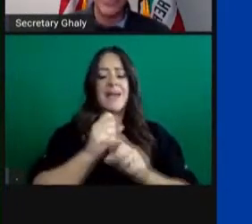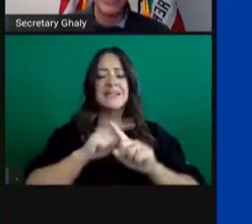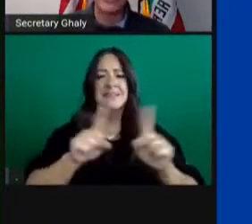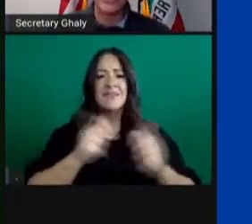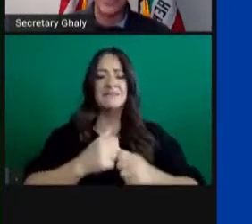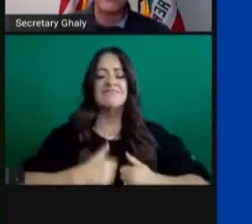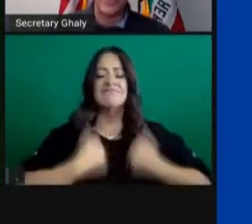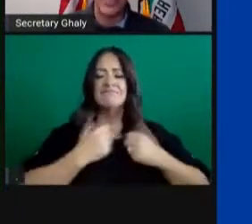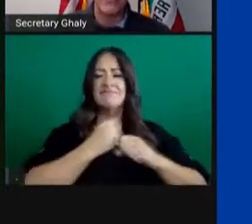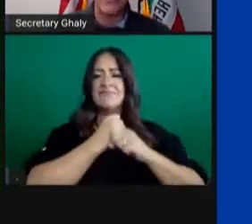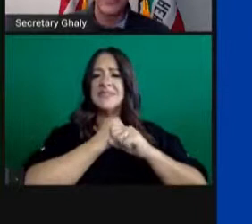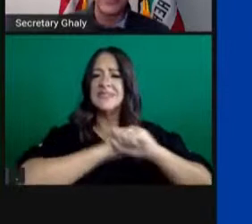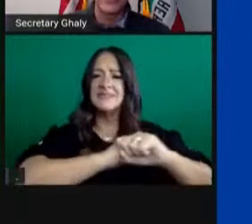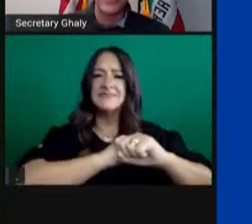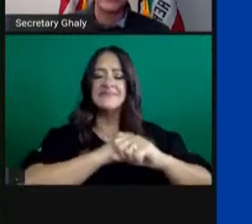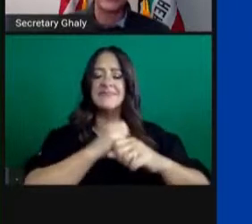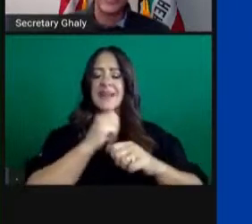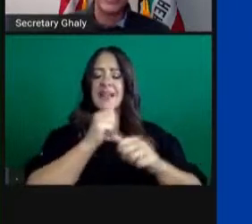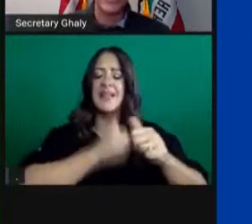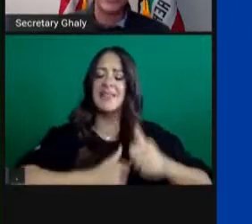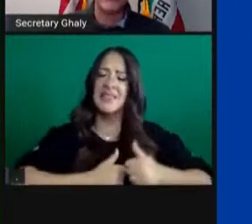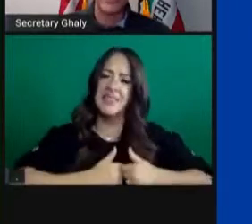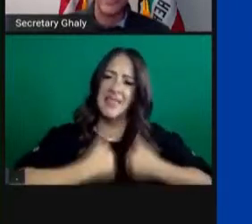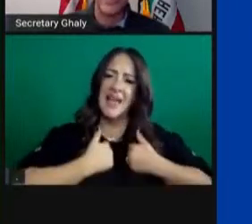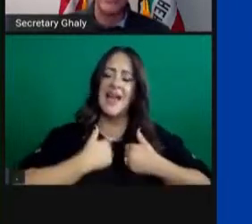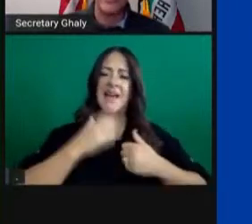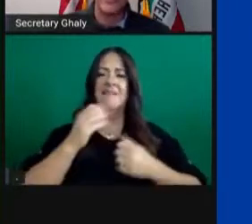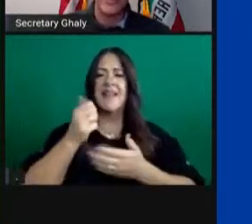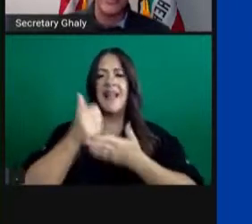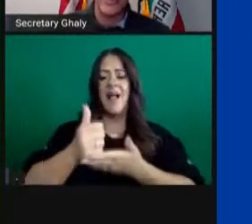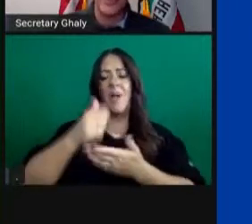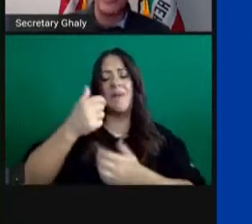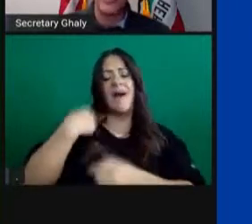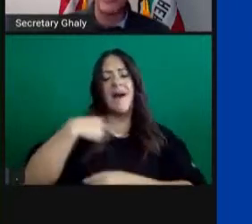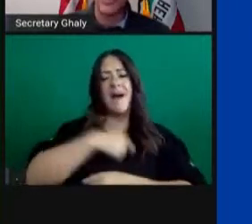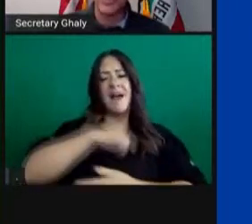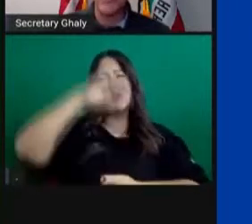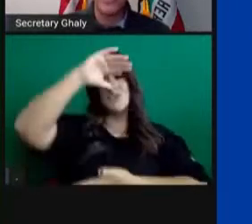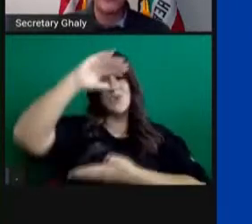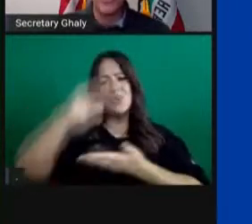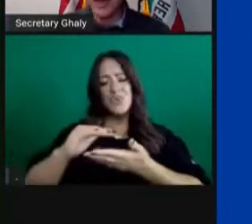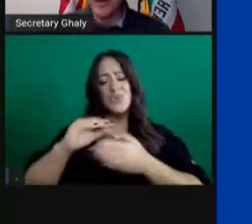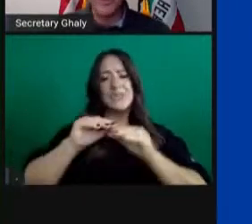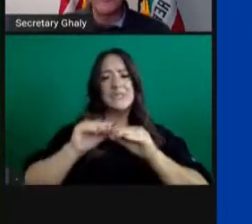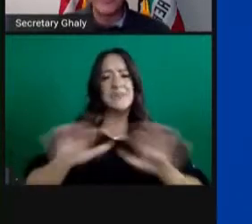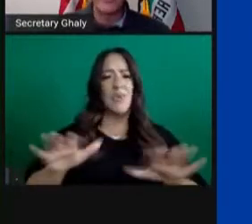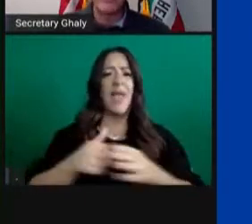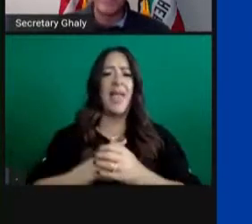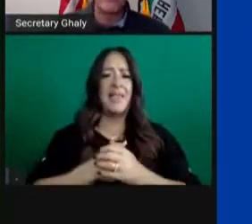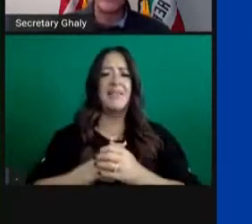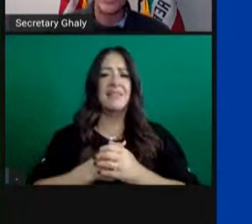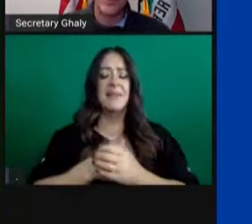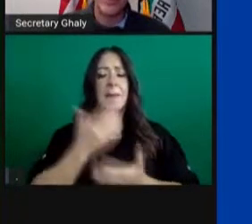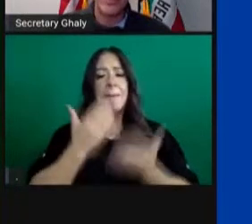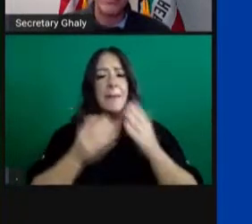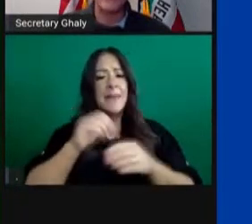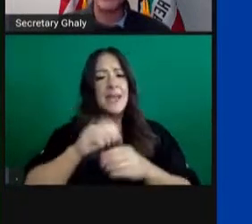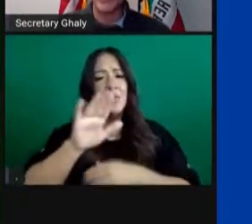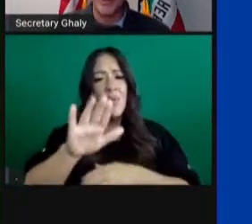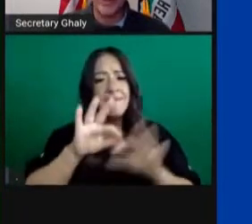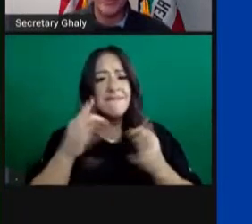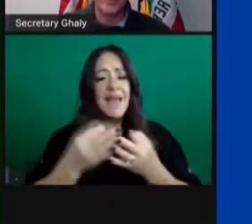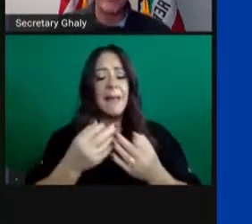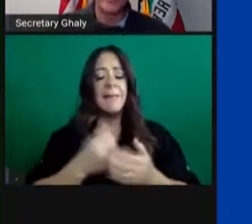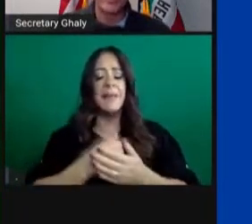tool and the power to actually save a life, get the transmission rate down and help somebody. Maybe they are in our family, maybe they